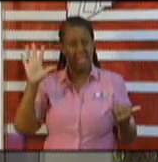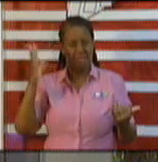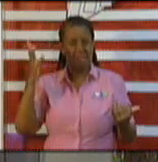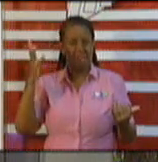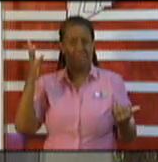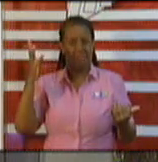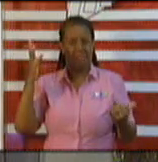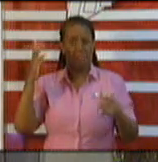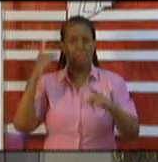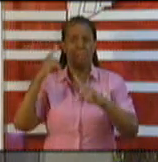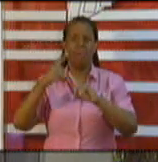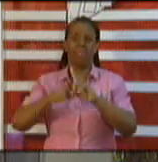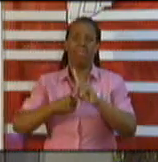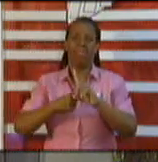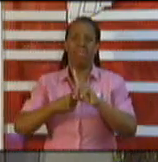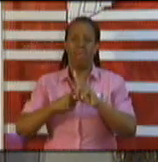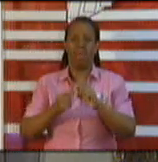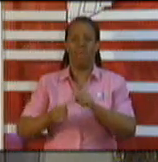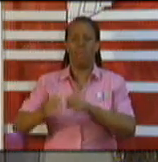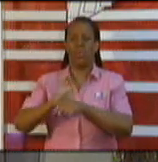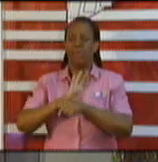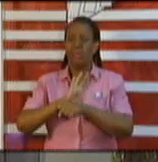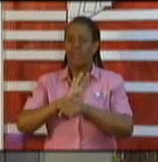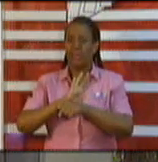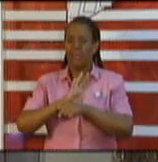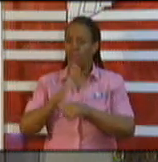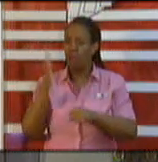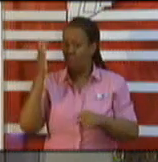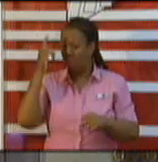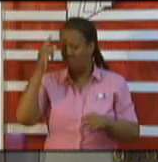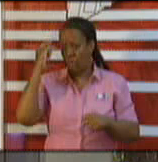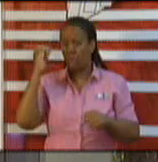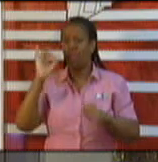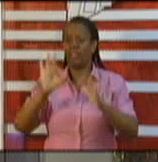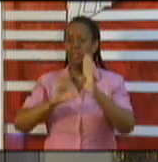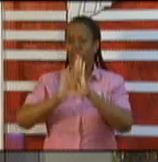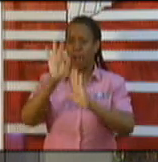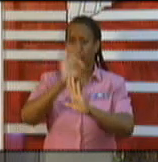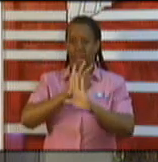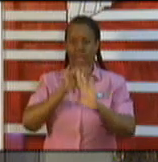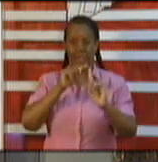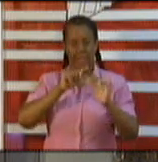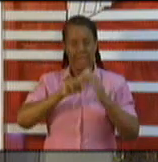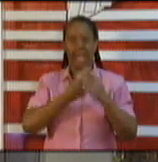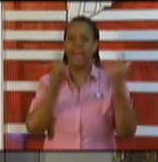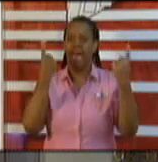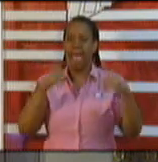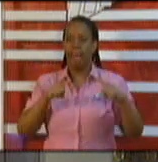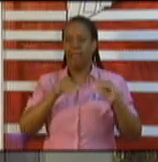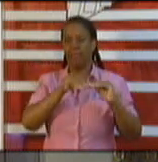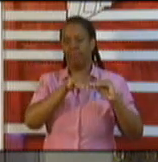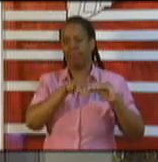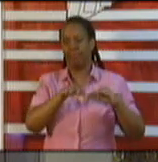if you consider February to be the real start of the explosion of cases.